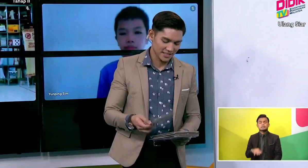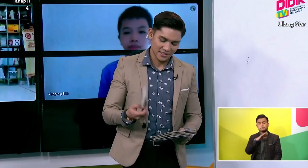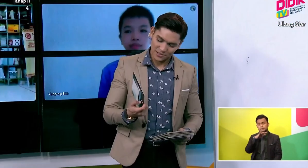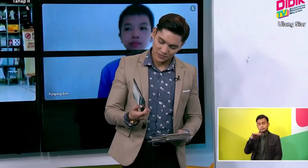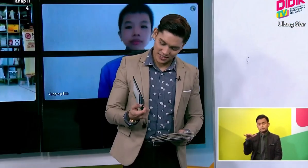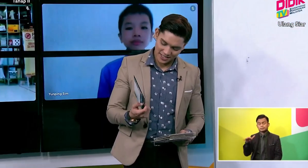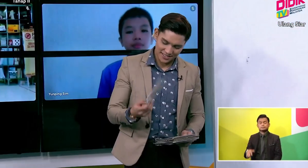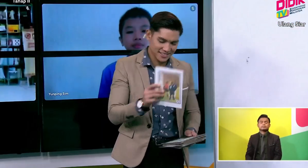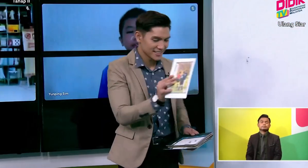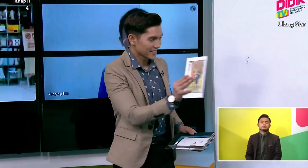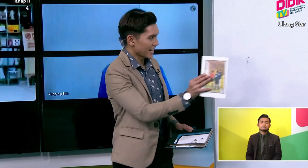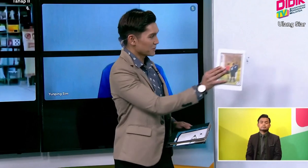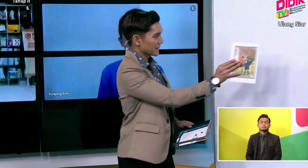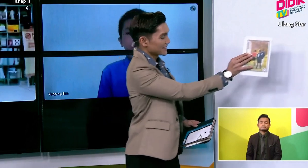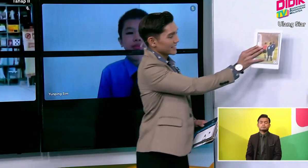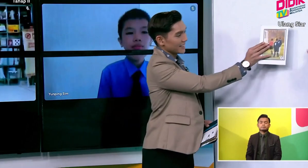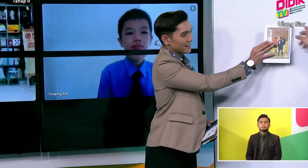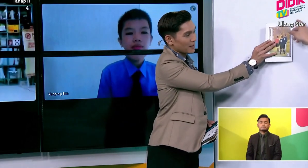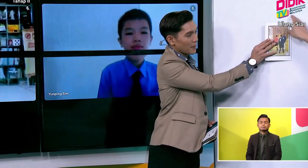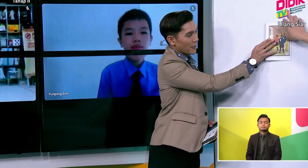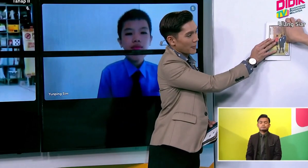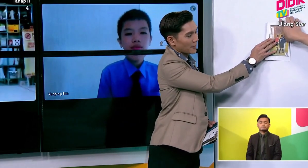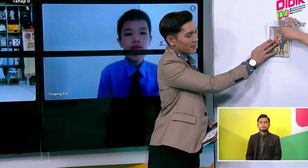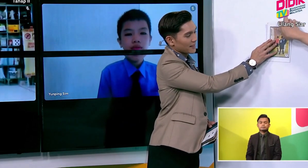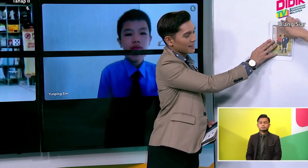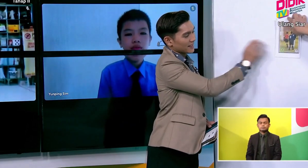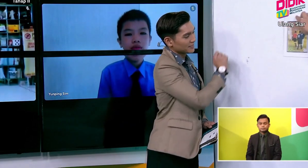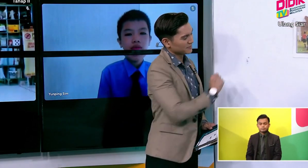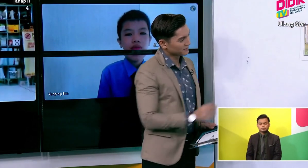first Which is I'll paste it here Yes